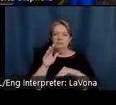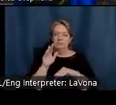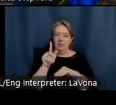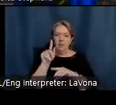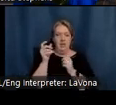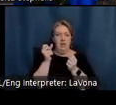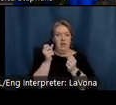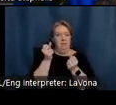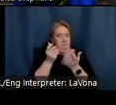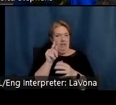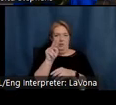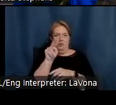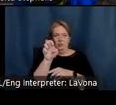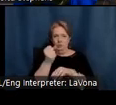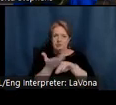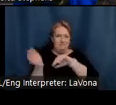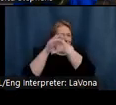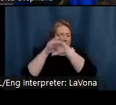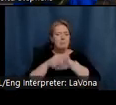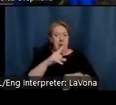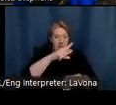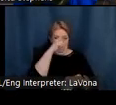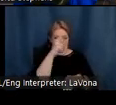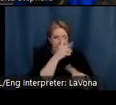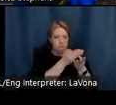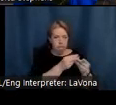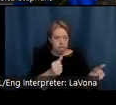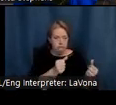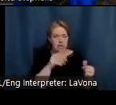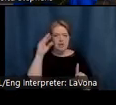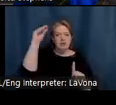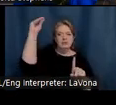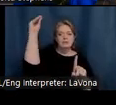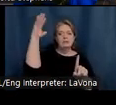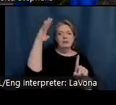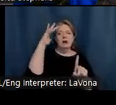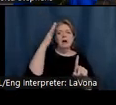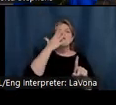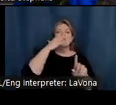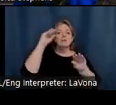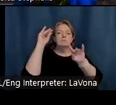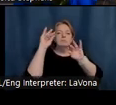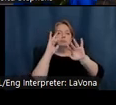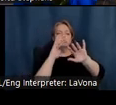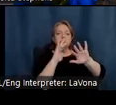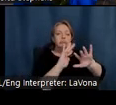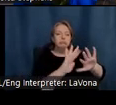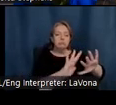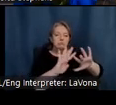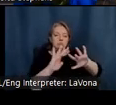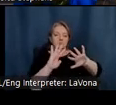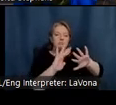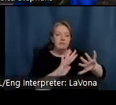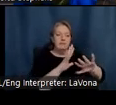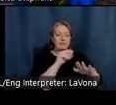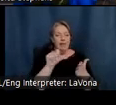disappeared. The sunlight disfuses color. The atmosphere trembles with it, and the Impressionist